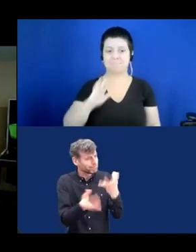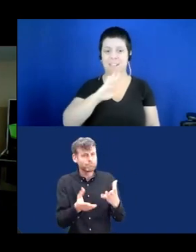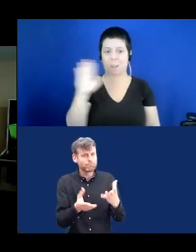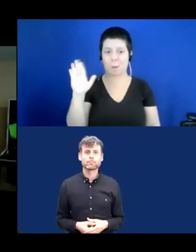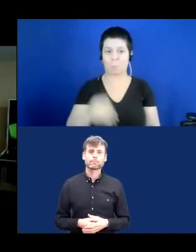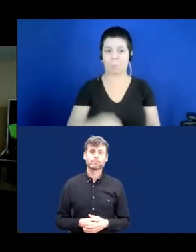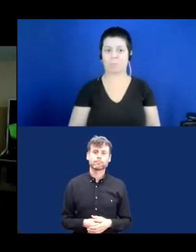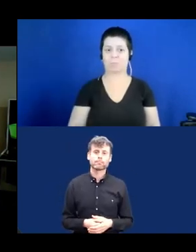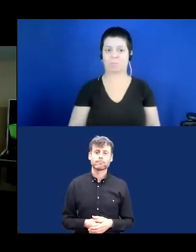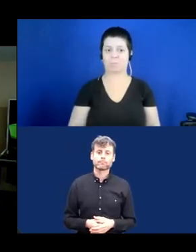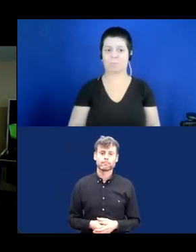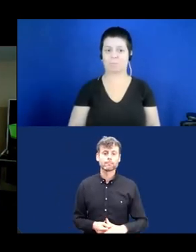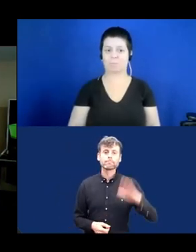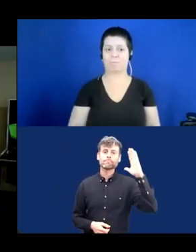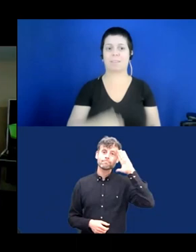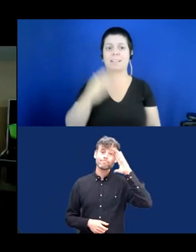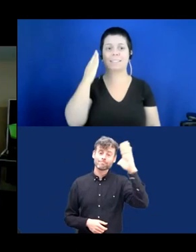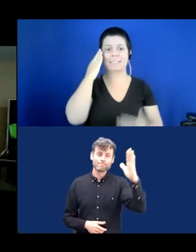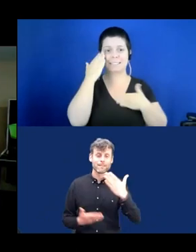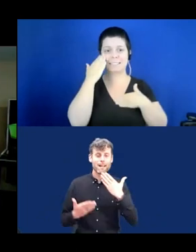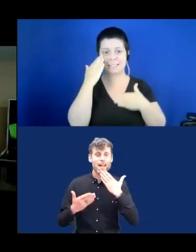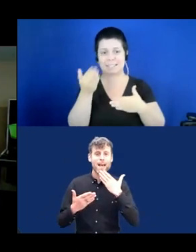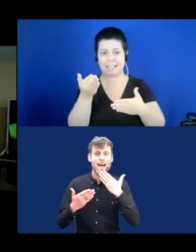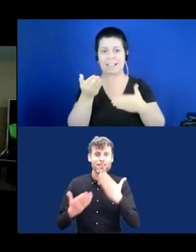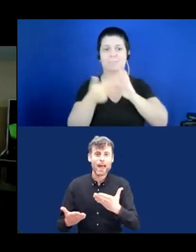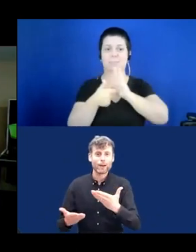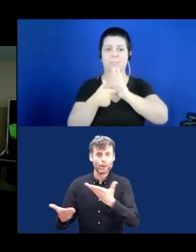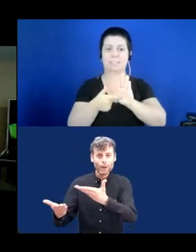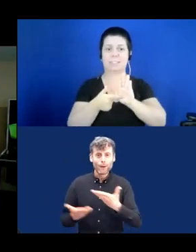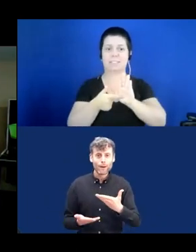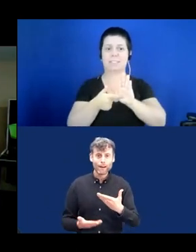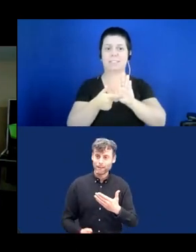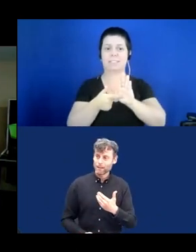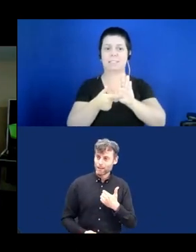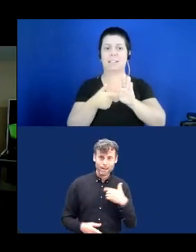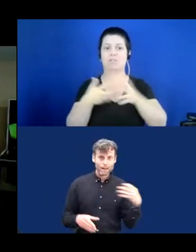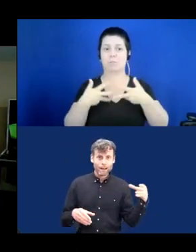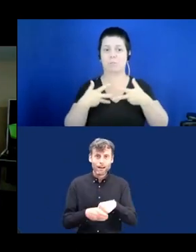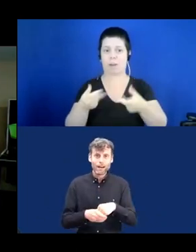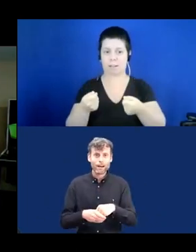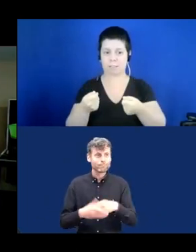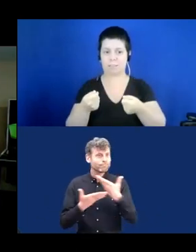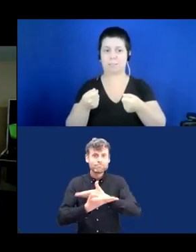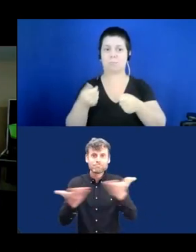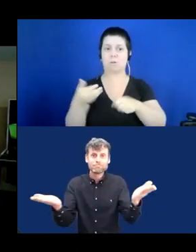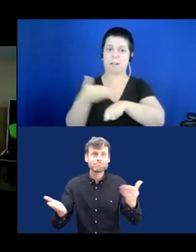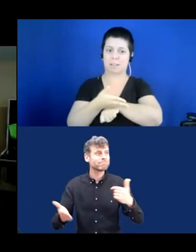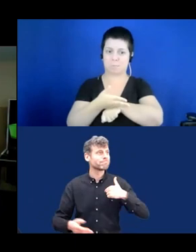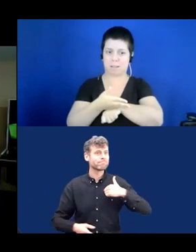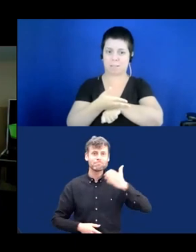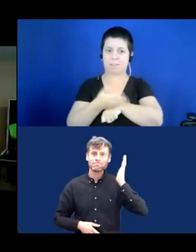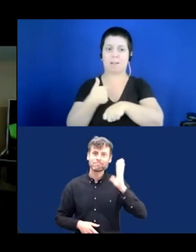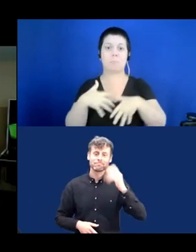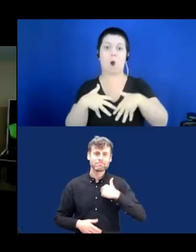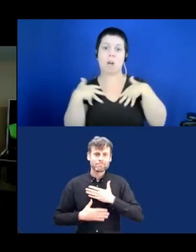Thanks for that introduction, Richard, and for inviting me to participate in with all of you. I'm honored to be a part of this.